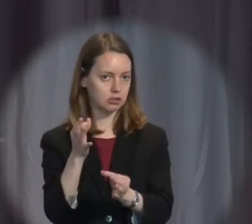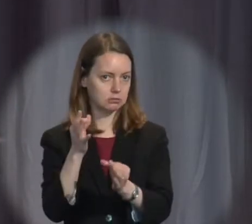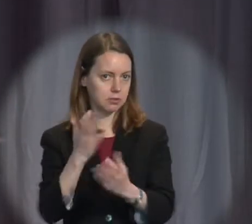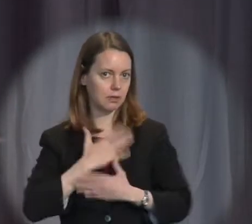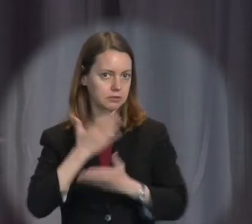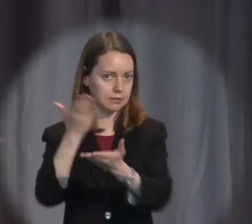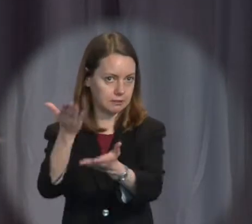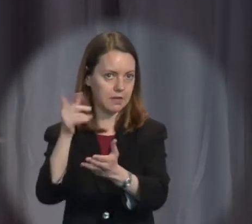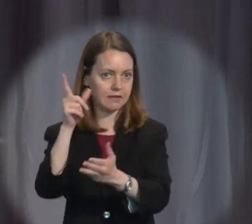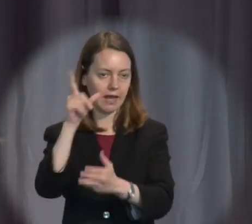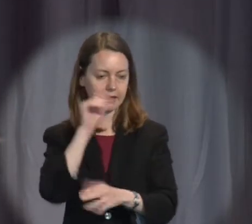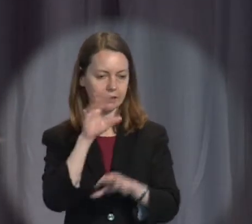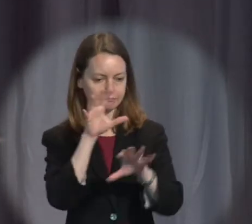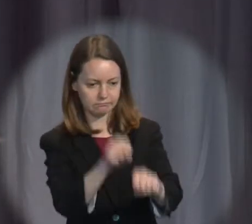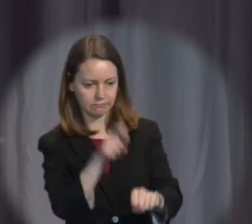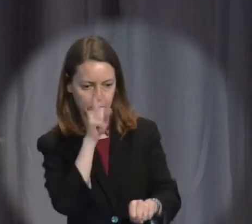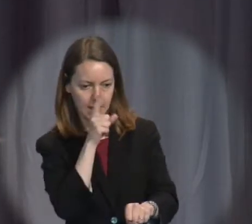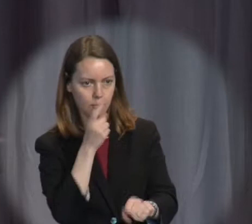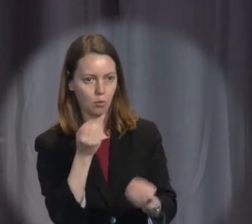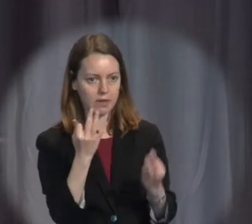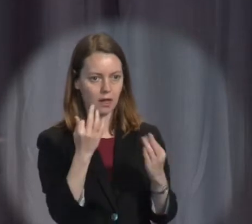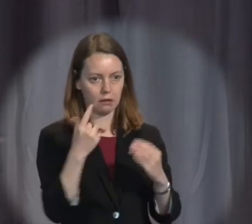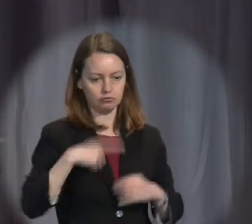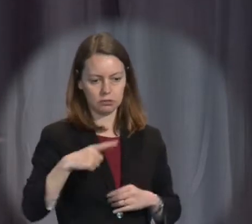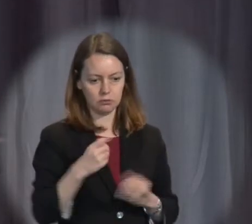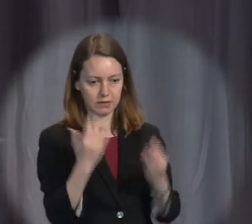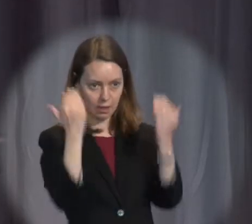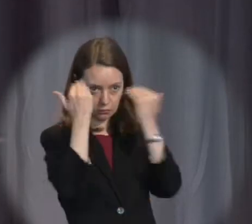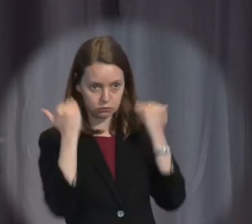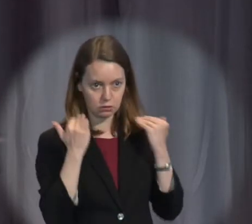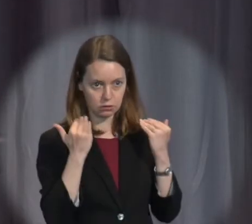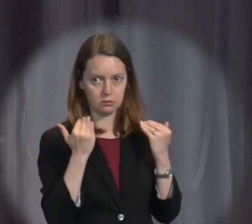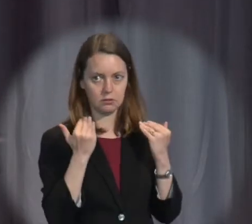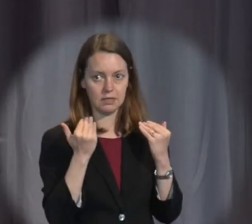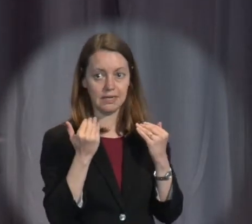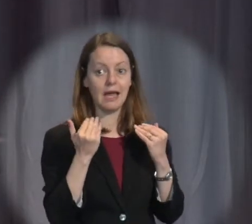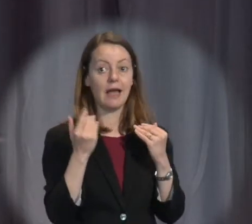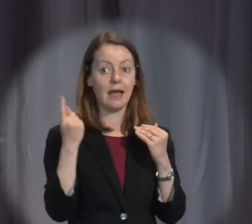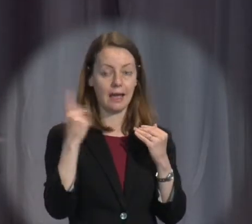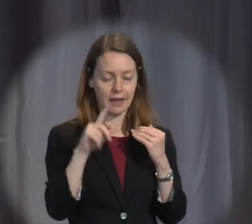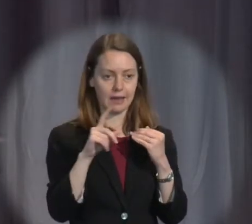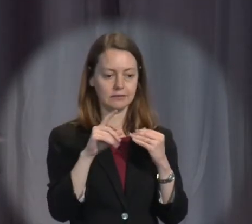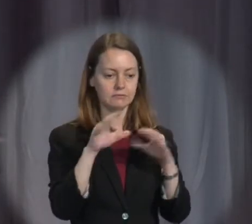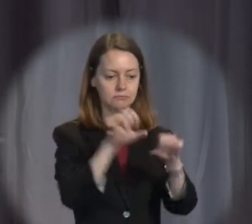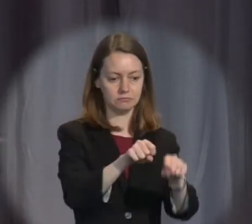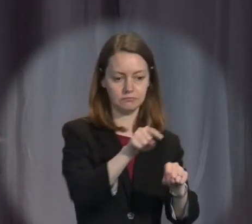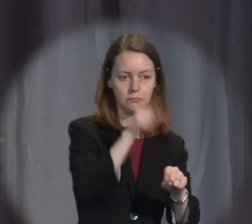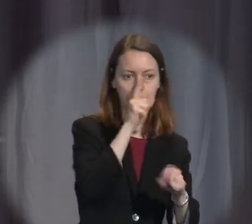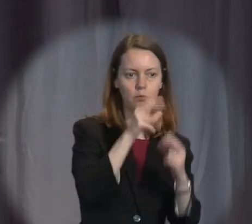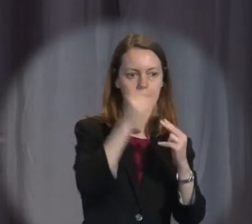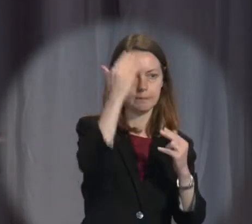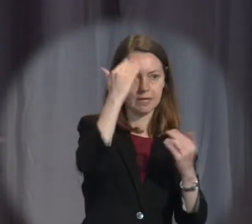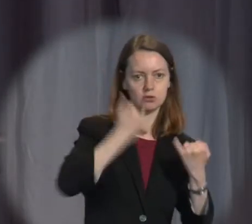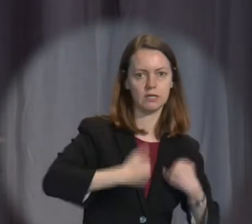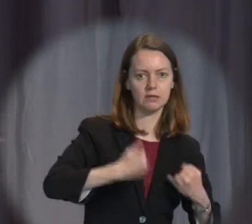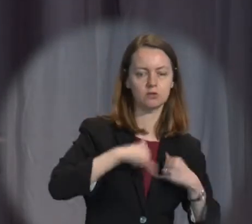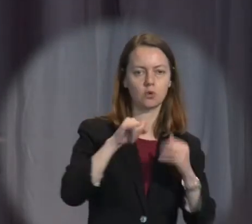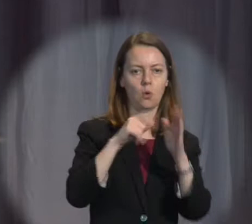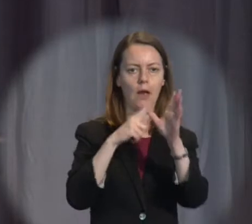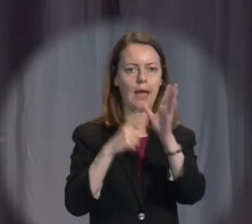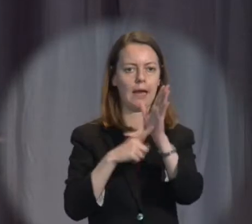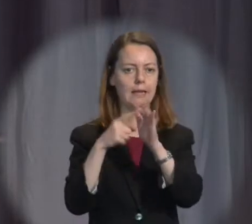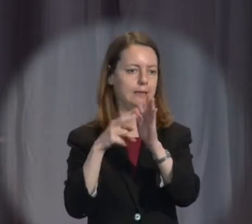detain people for administrative purposes, in particular those with mental illness or to deal with so-called aliens.